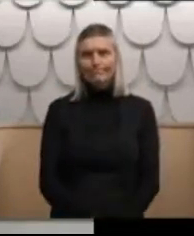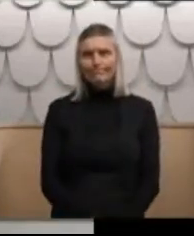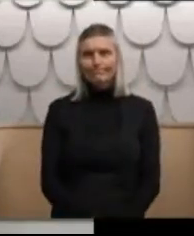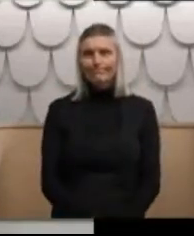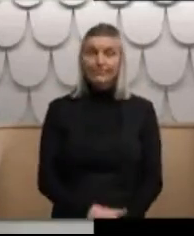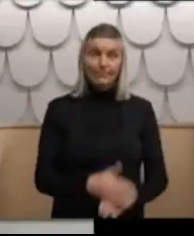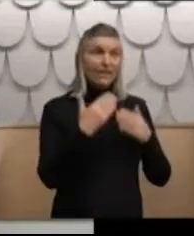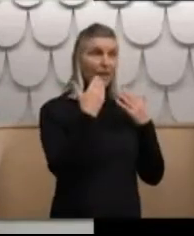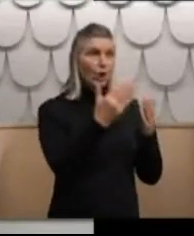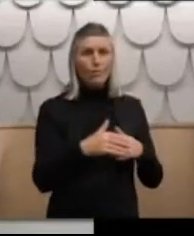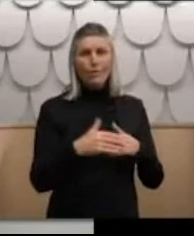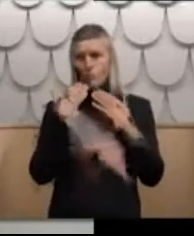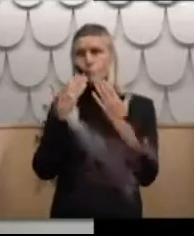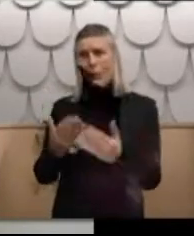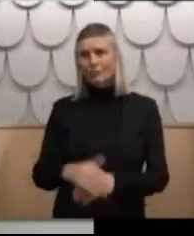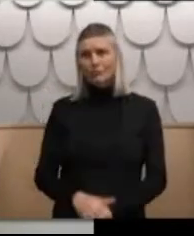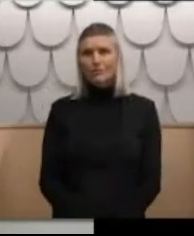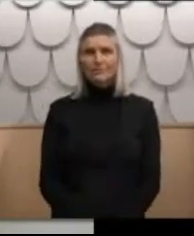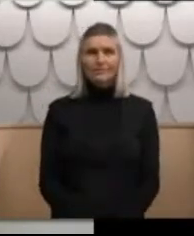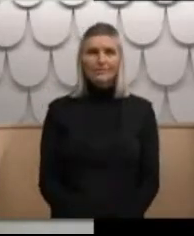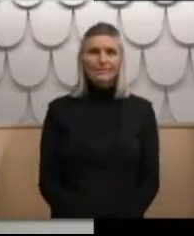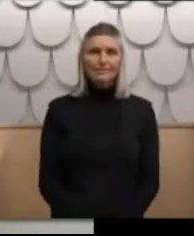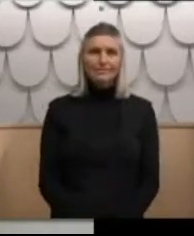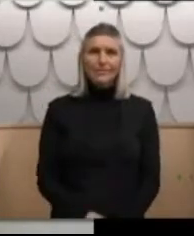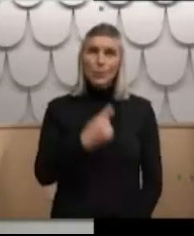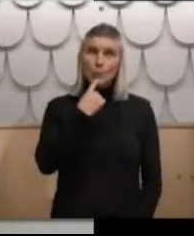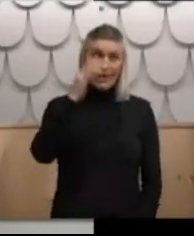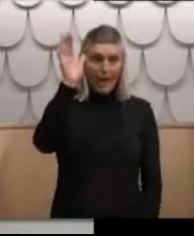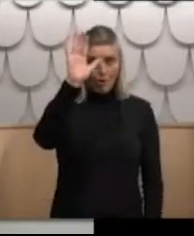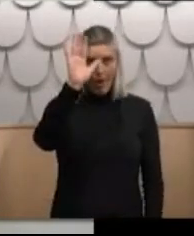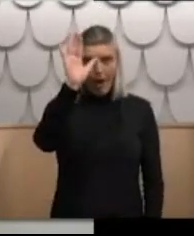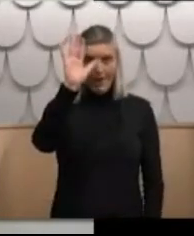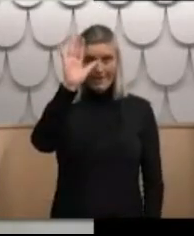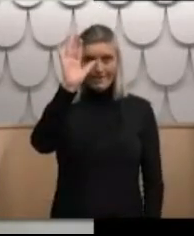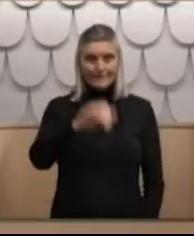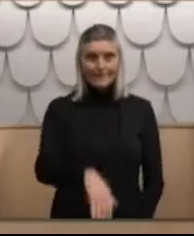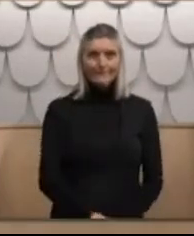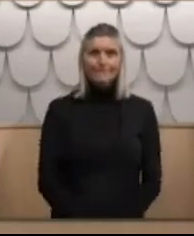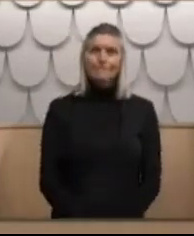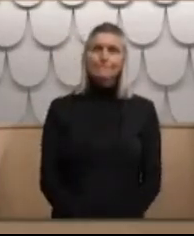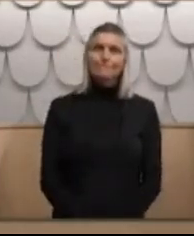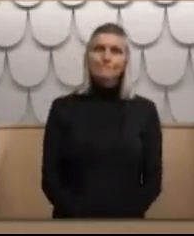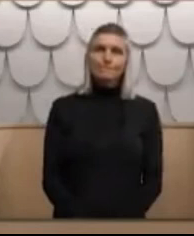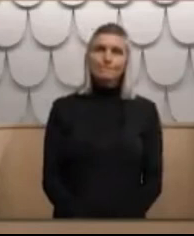thank you thank you so much and we'll bid you goodbye thank